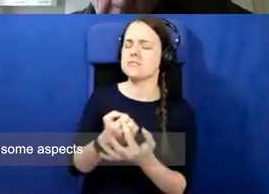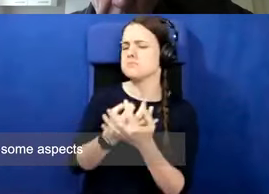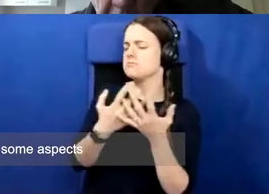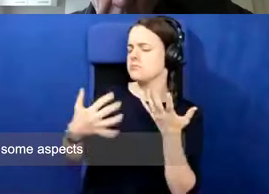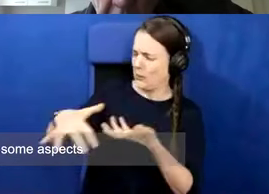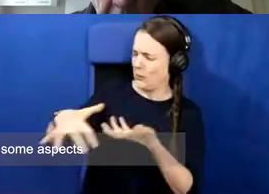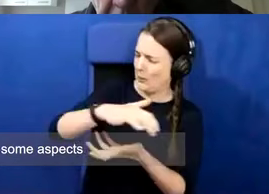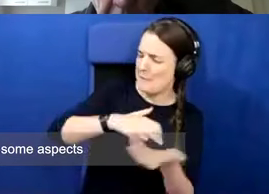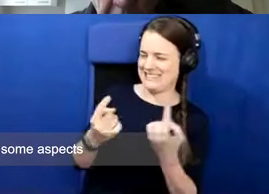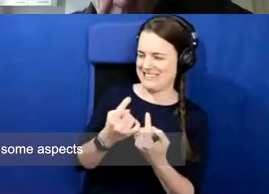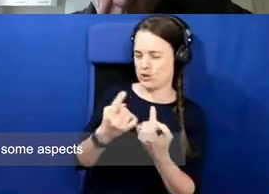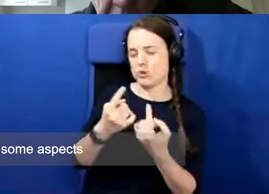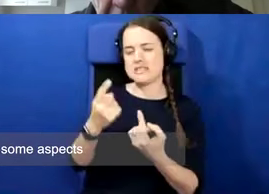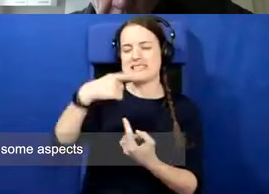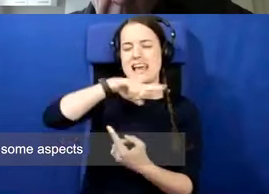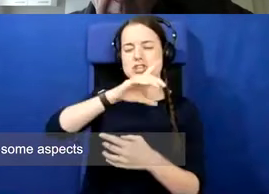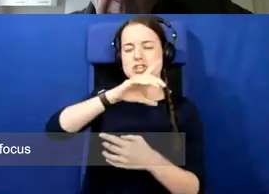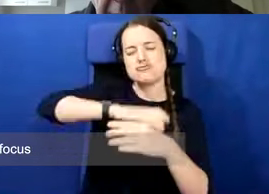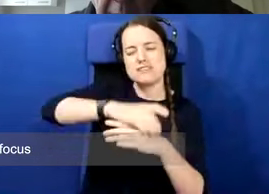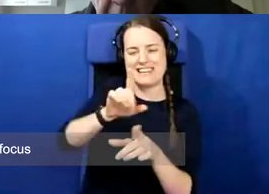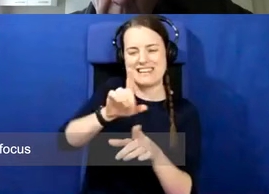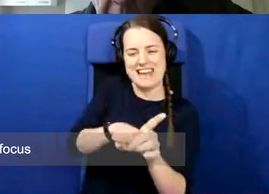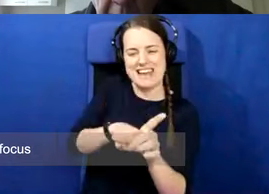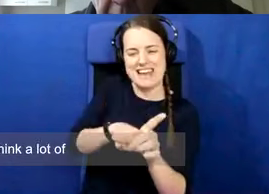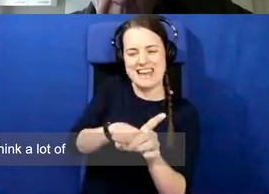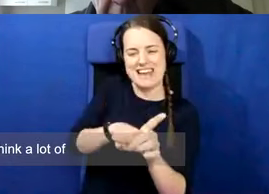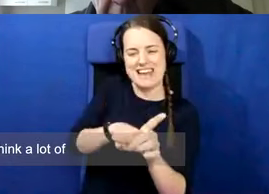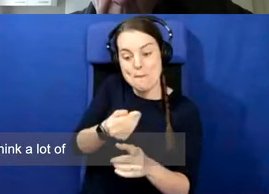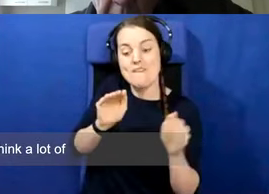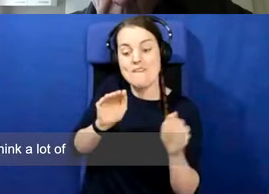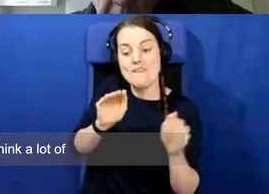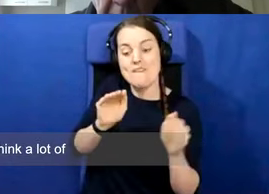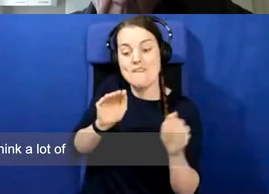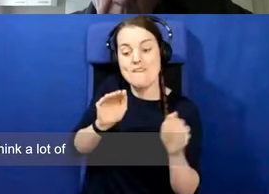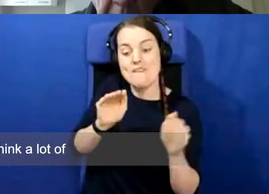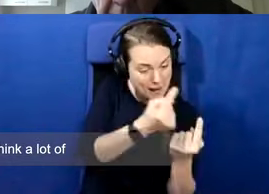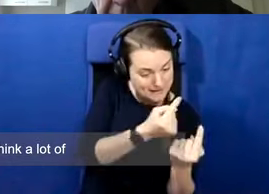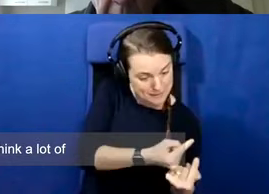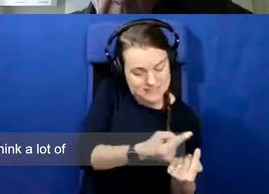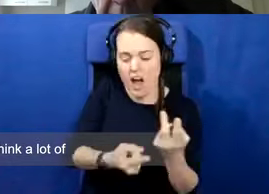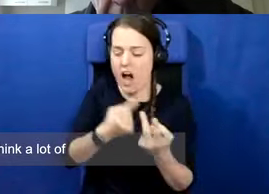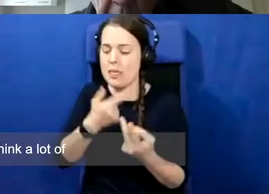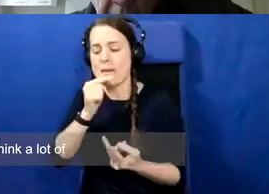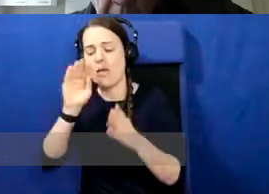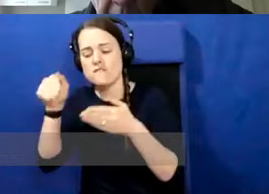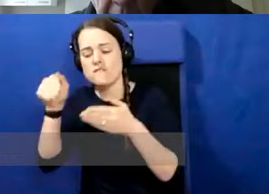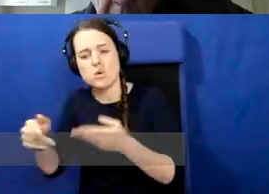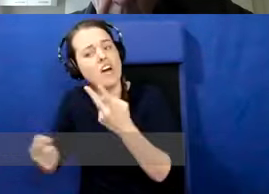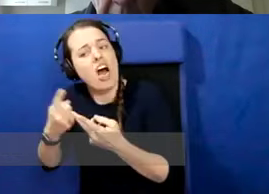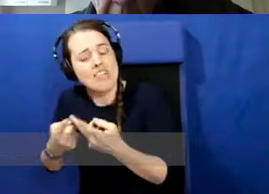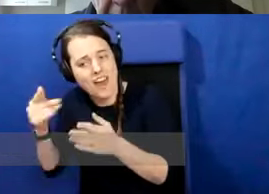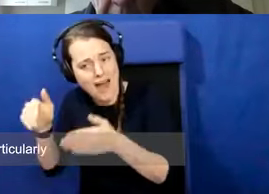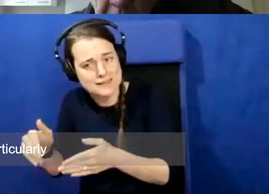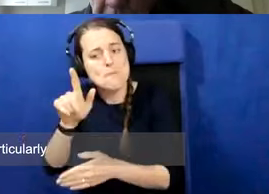some people focus on some aspects and some people focus on other aspects. And I think a lot of the focus,